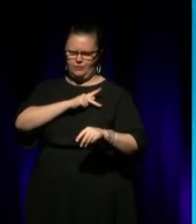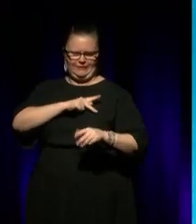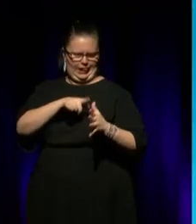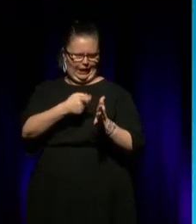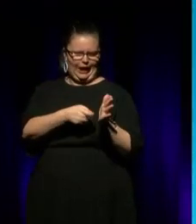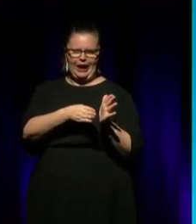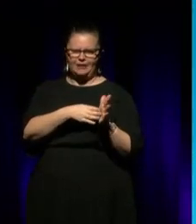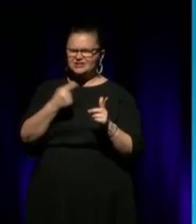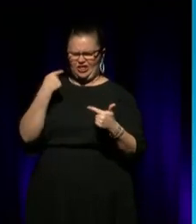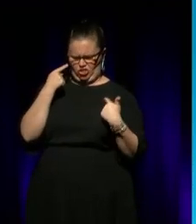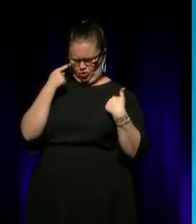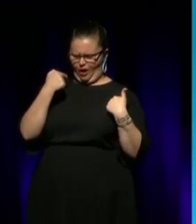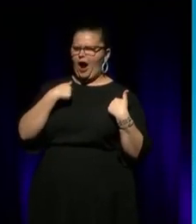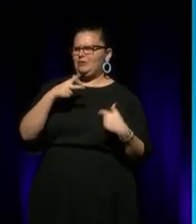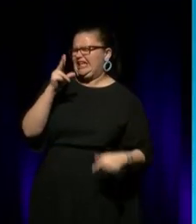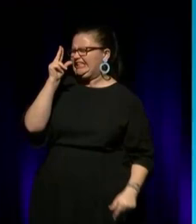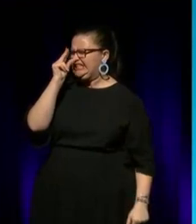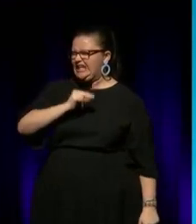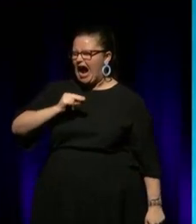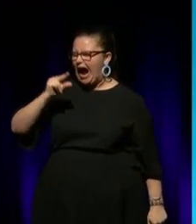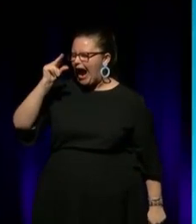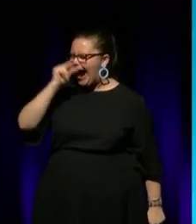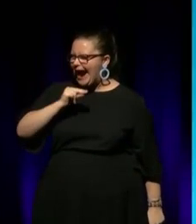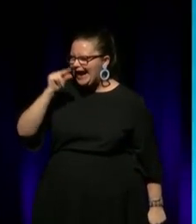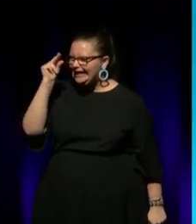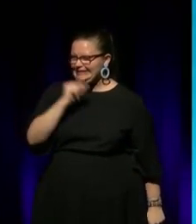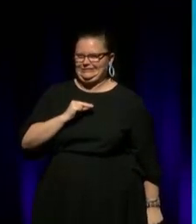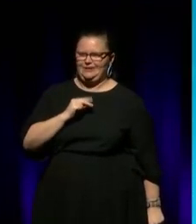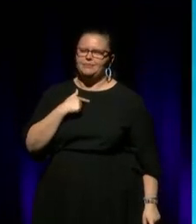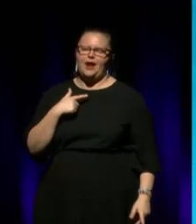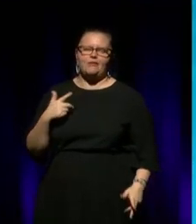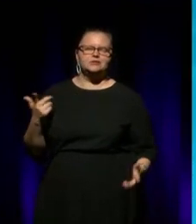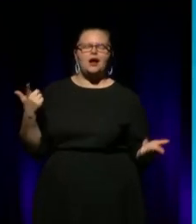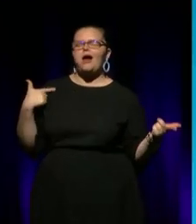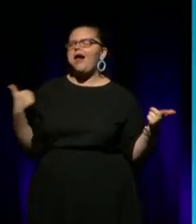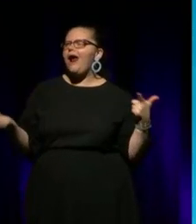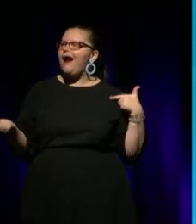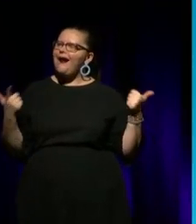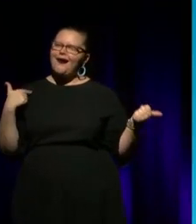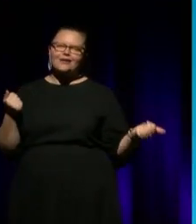young, which she's probably right, but I was way, I was overly confident, that's for sure.